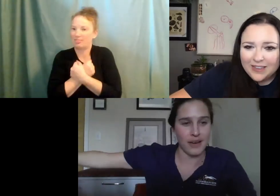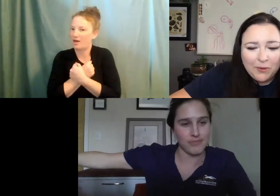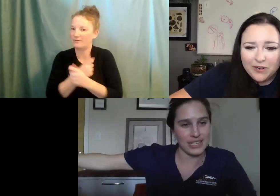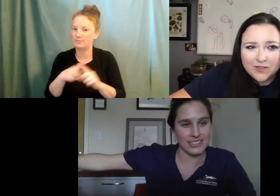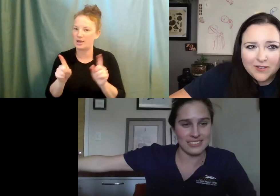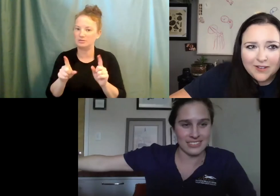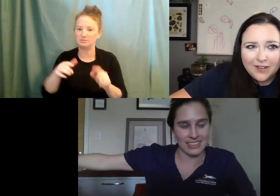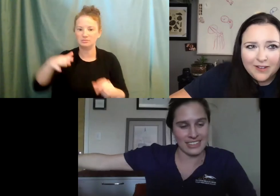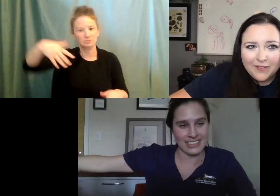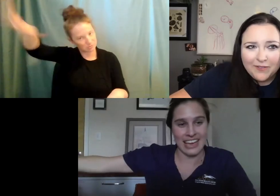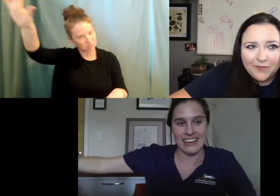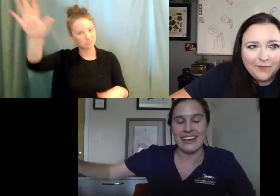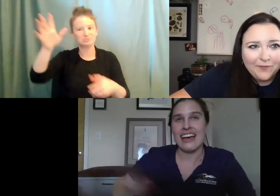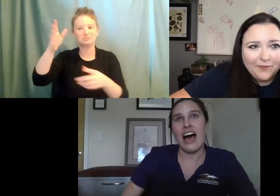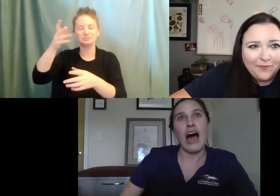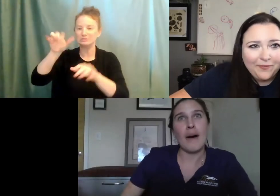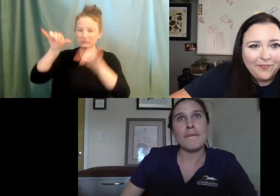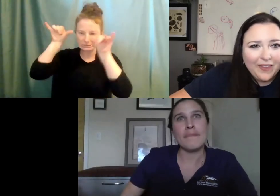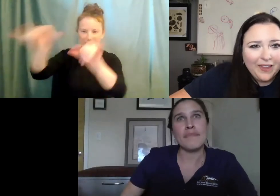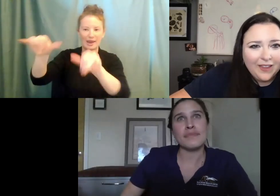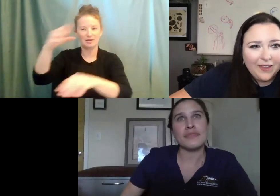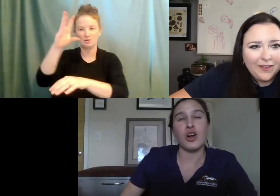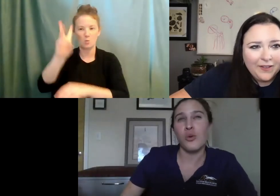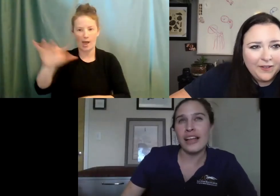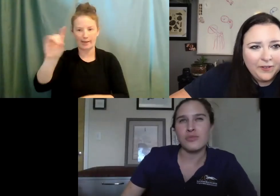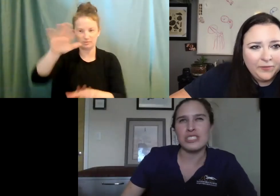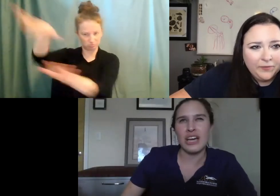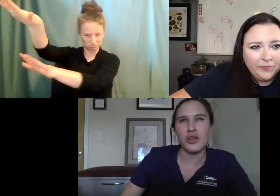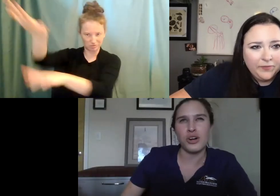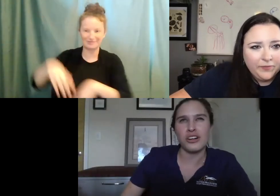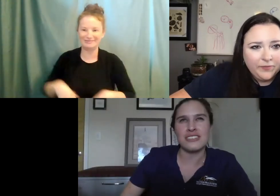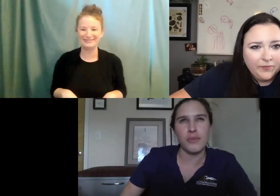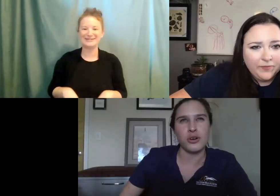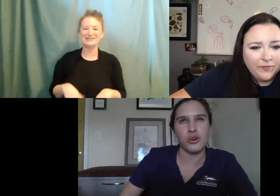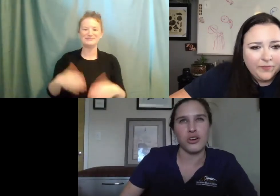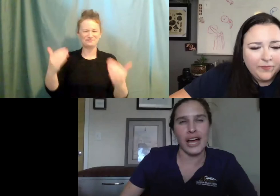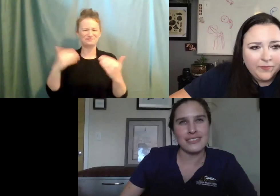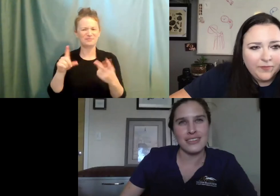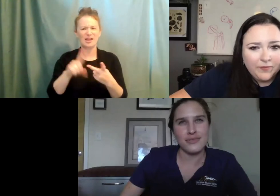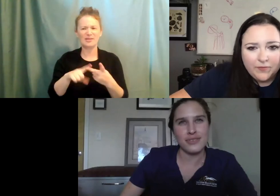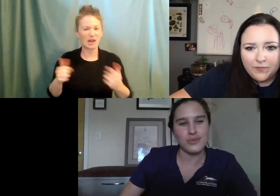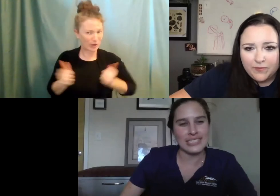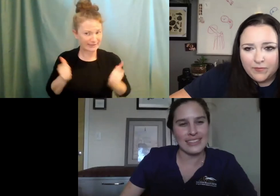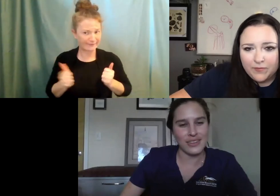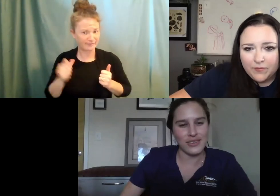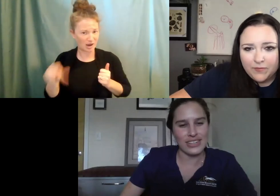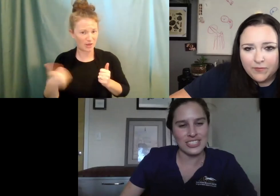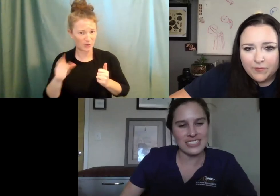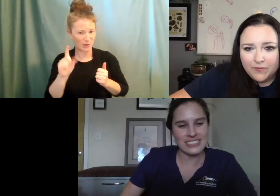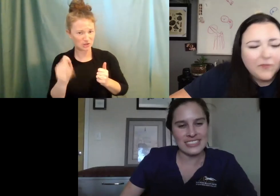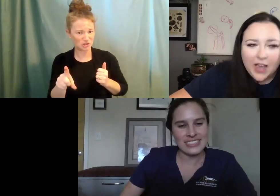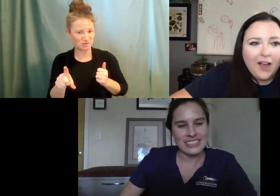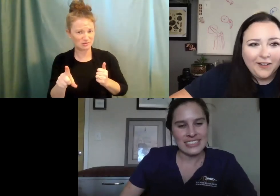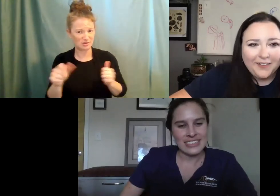out of rehab. Yeah. Um, was the other word stubborn or aggressive? Was that the other